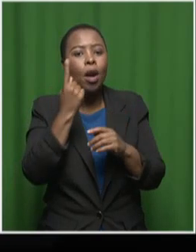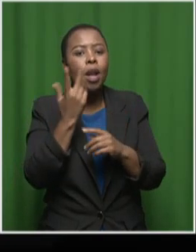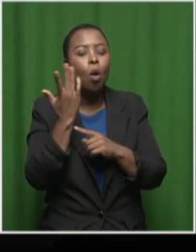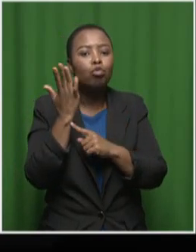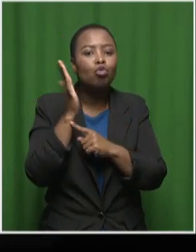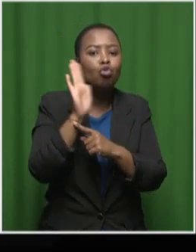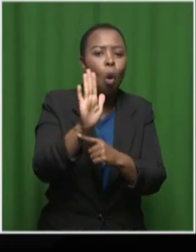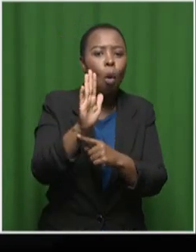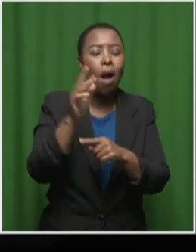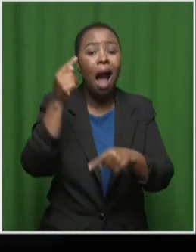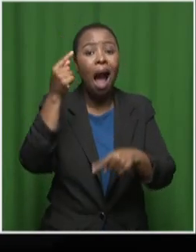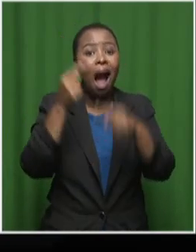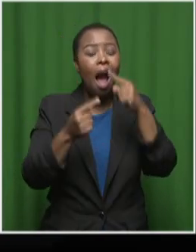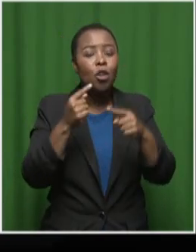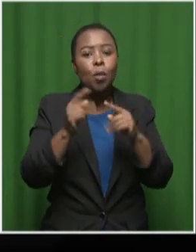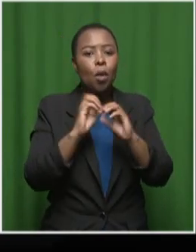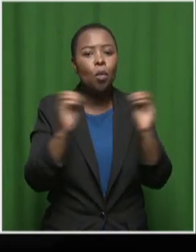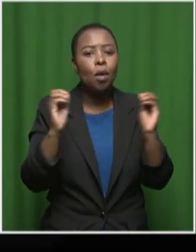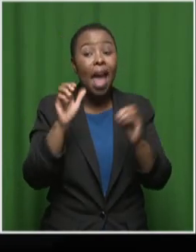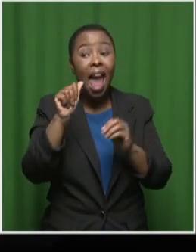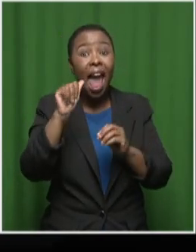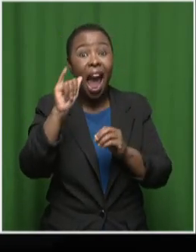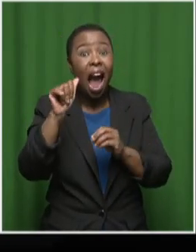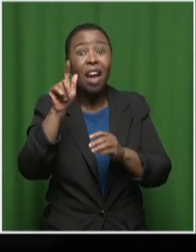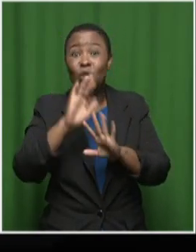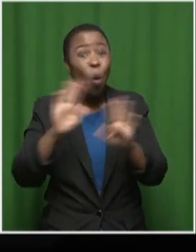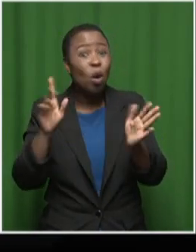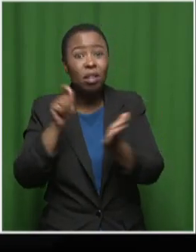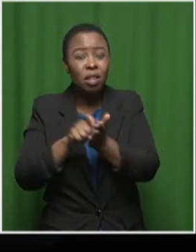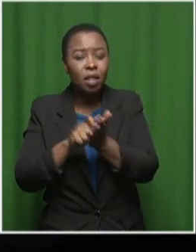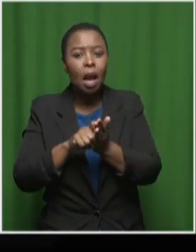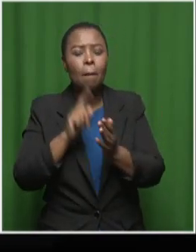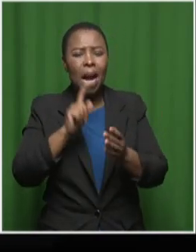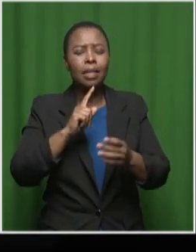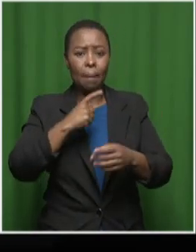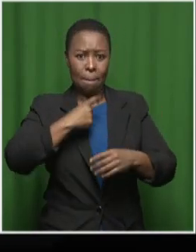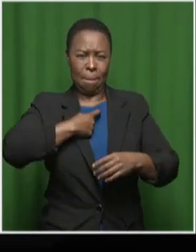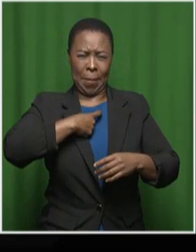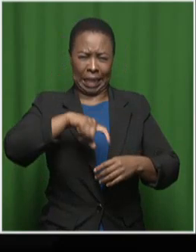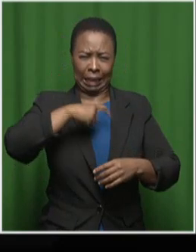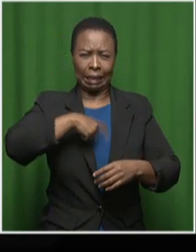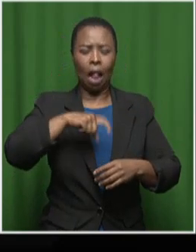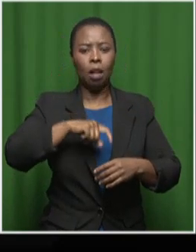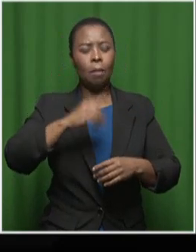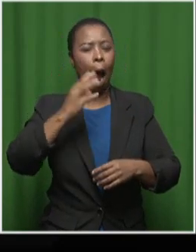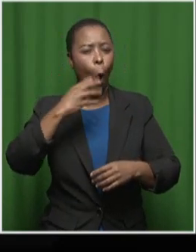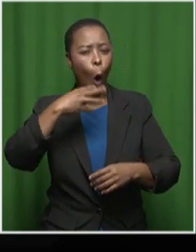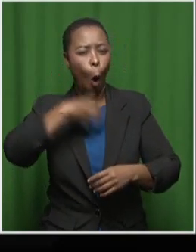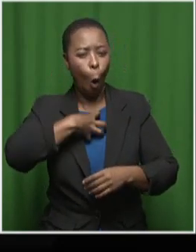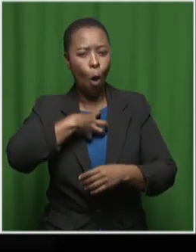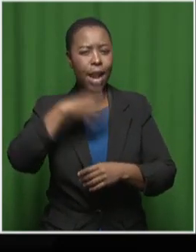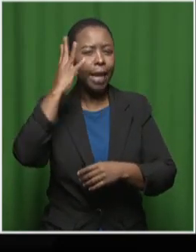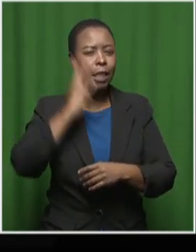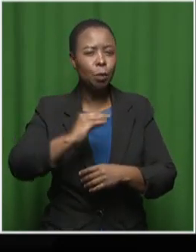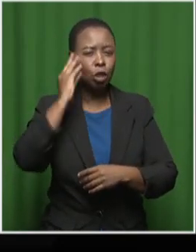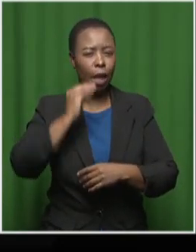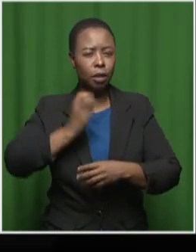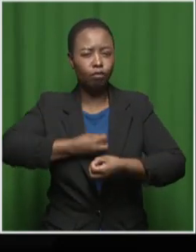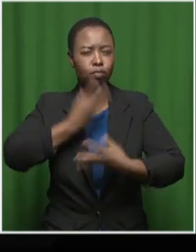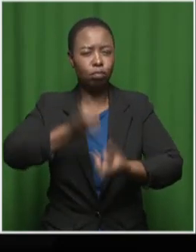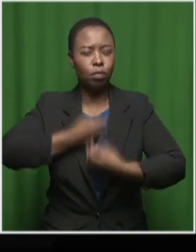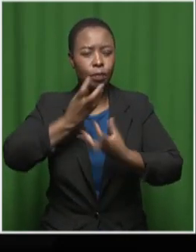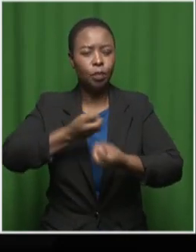any argument that AI didn't produce it was to make it highly personal, to draw on my own experiences in exploring